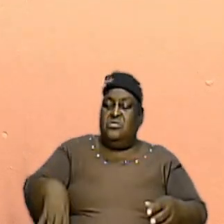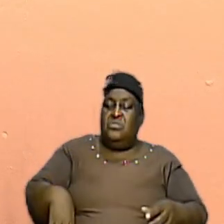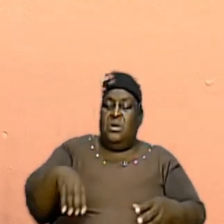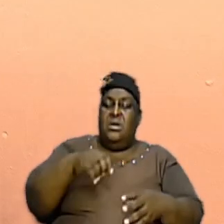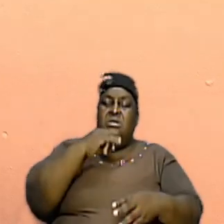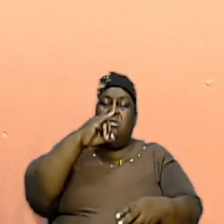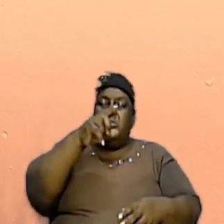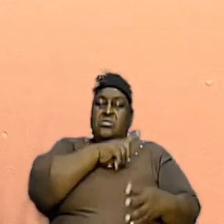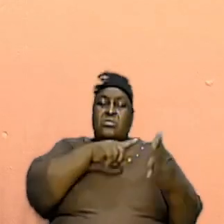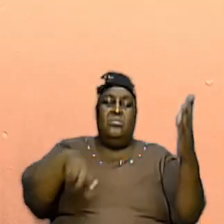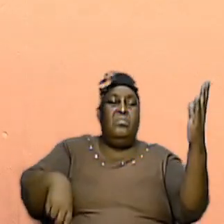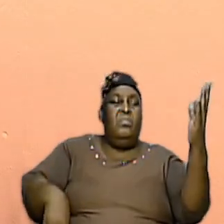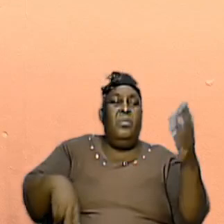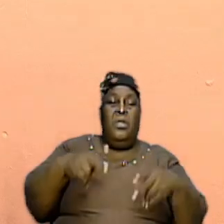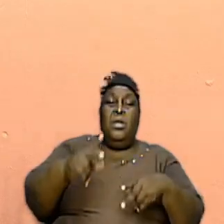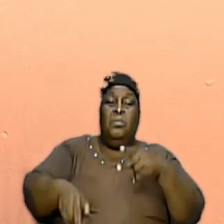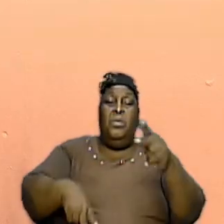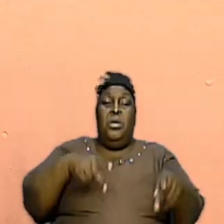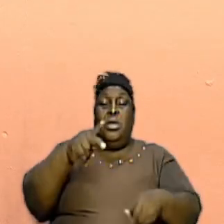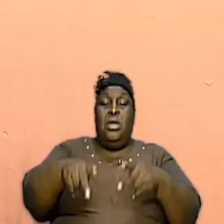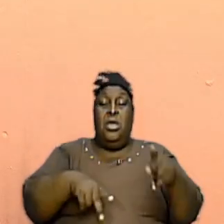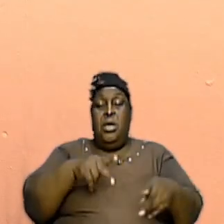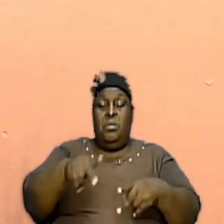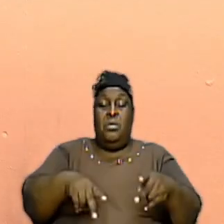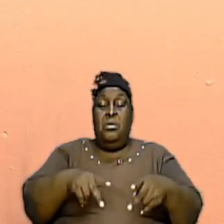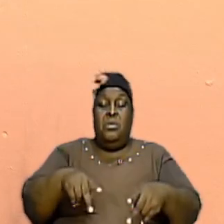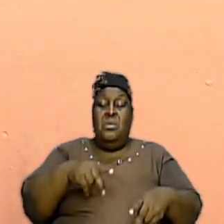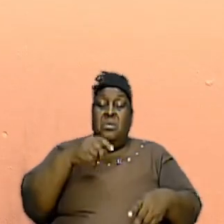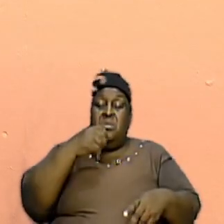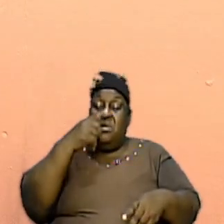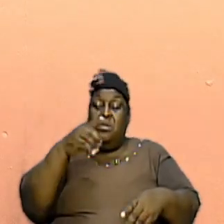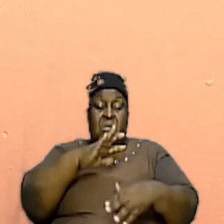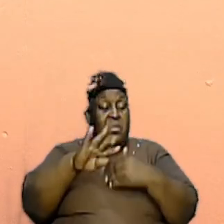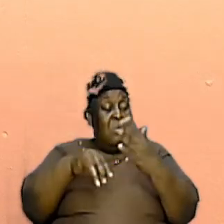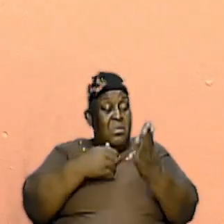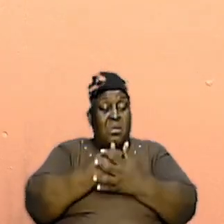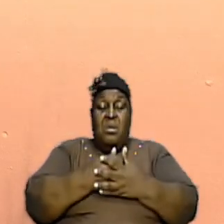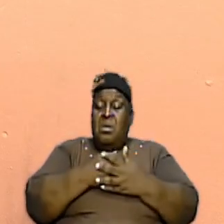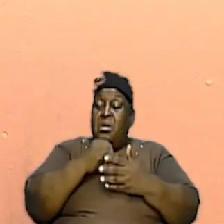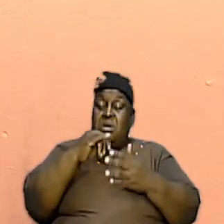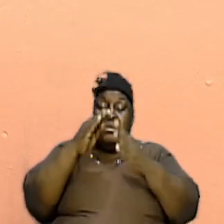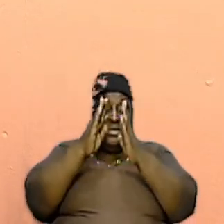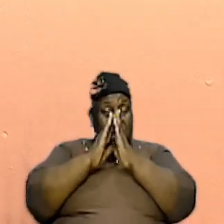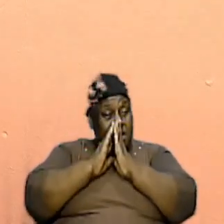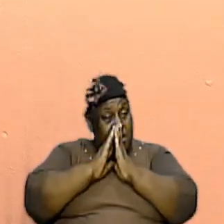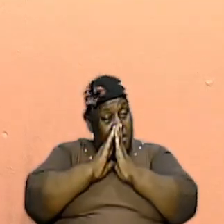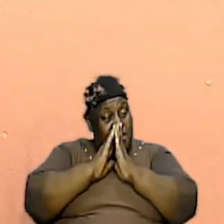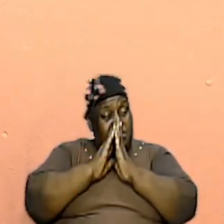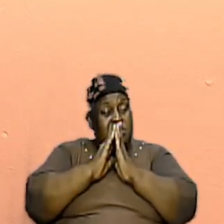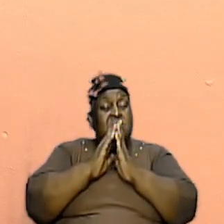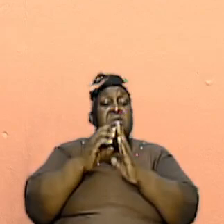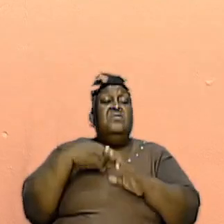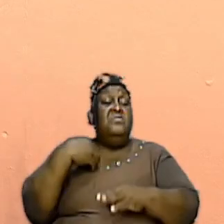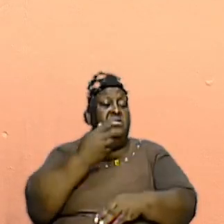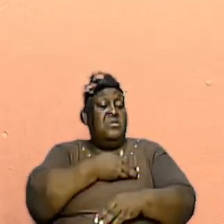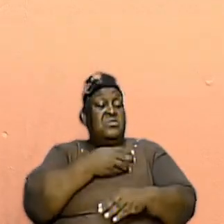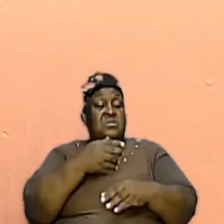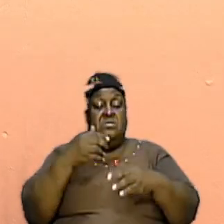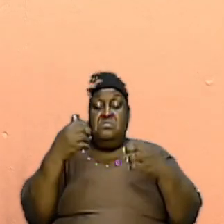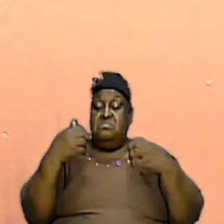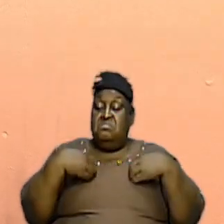it out that that is all that is required for us to have salvation.